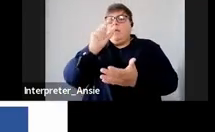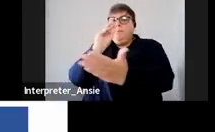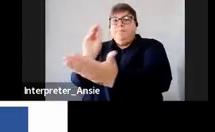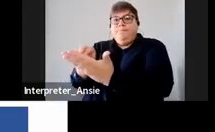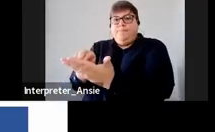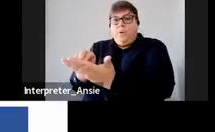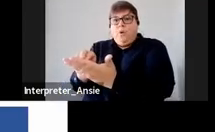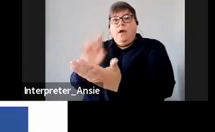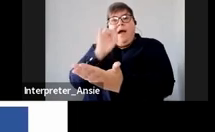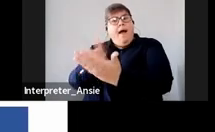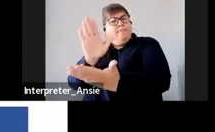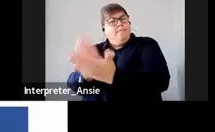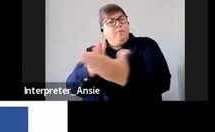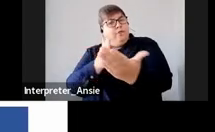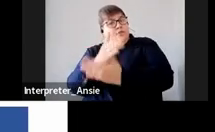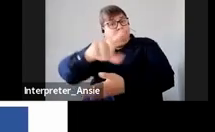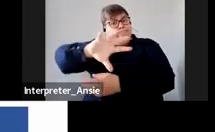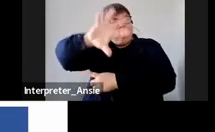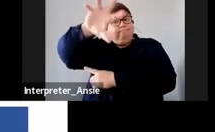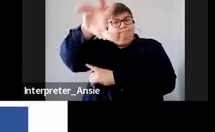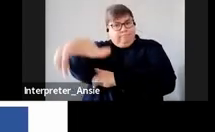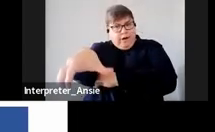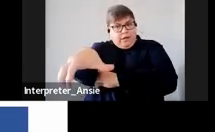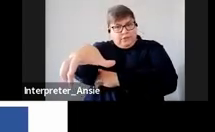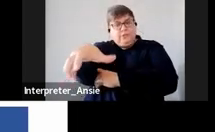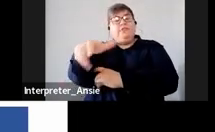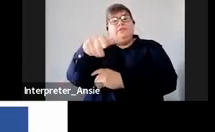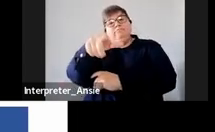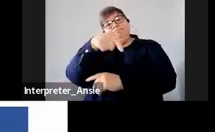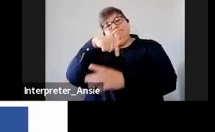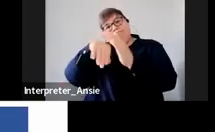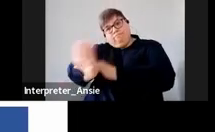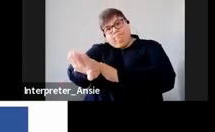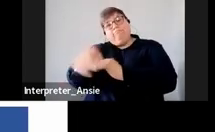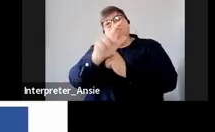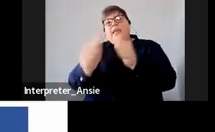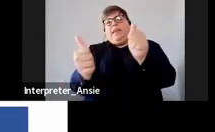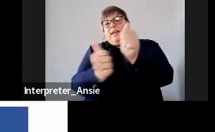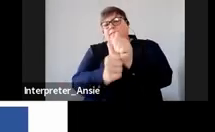an appointment through the branch where you make an appointment so that you can get assistance through